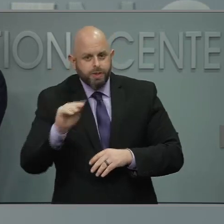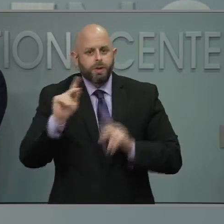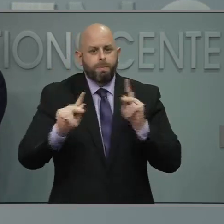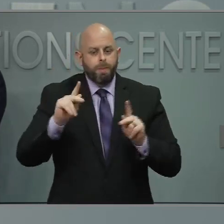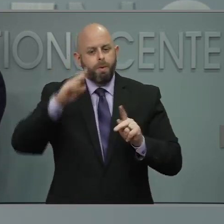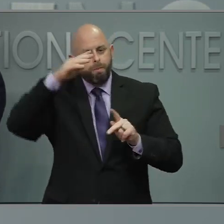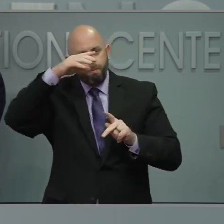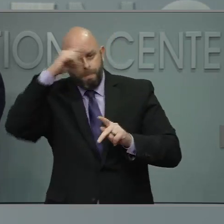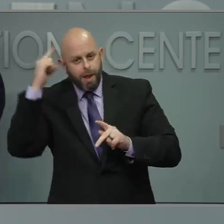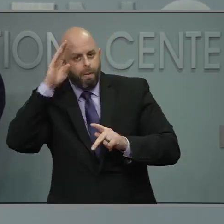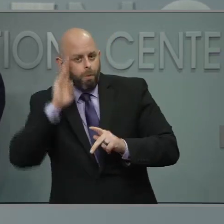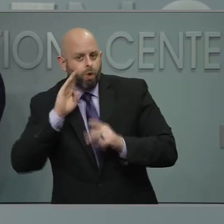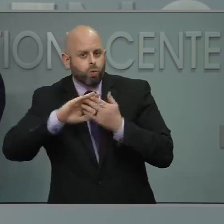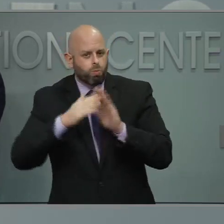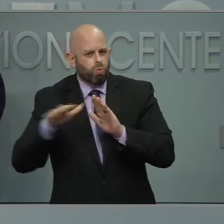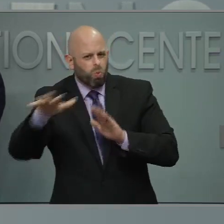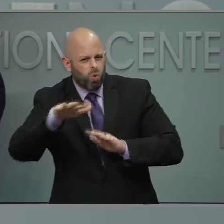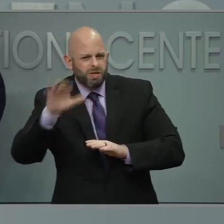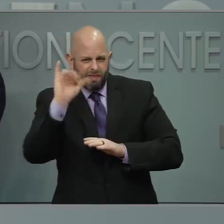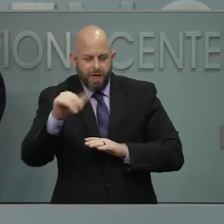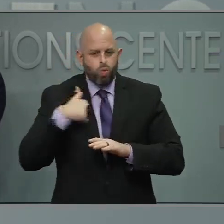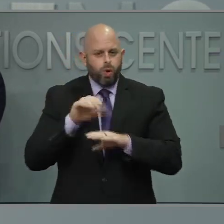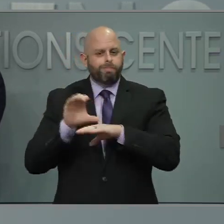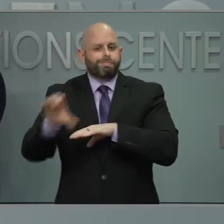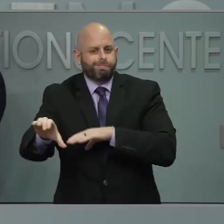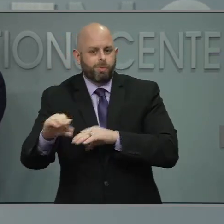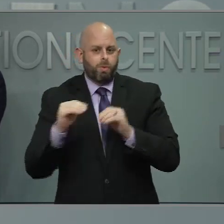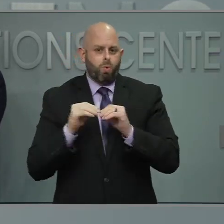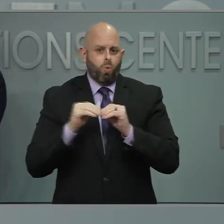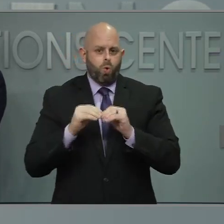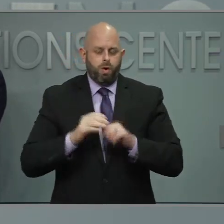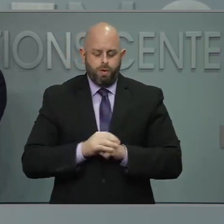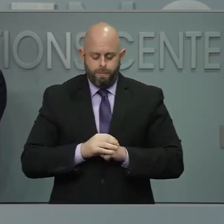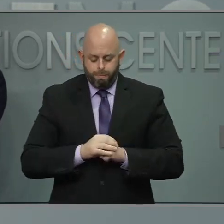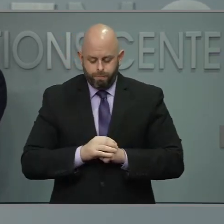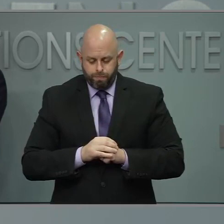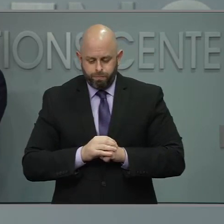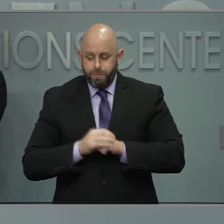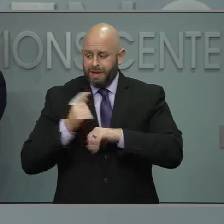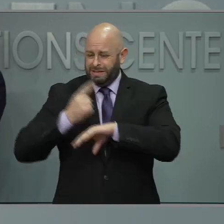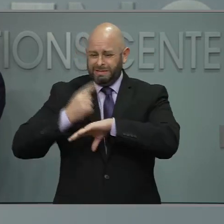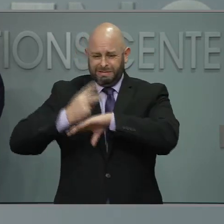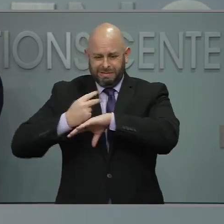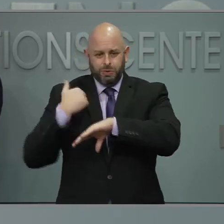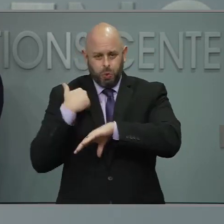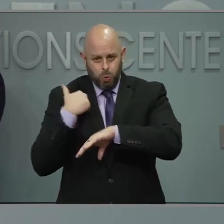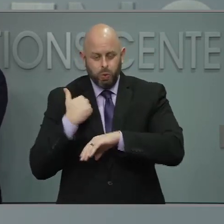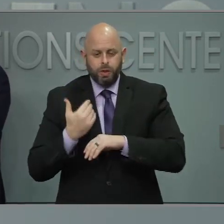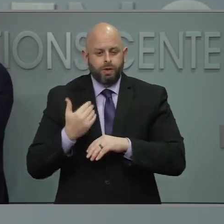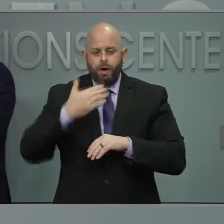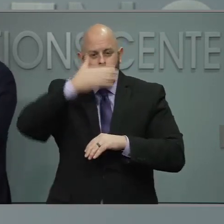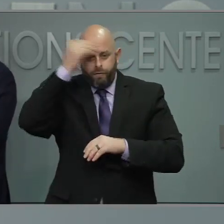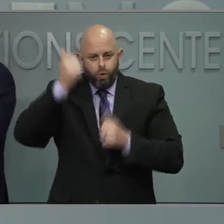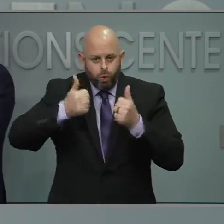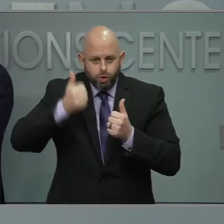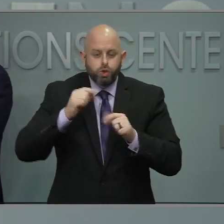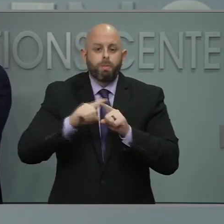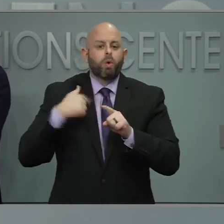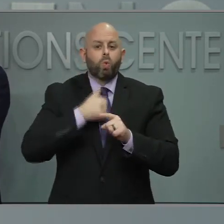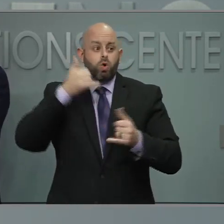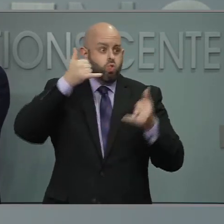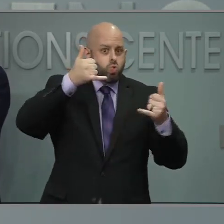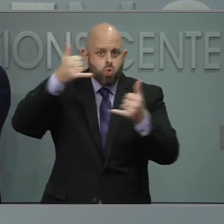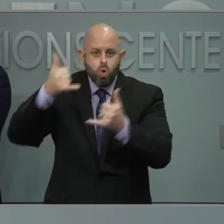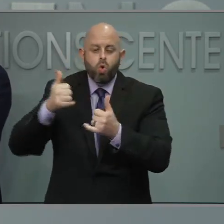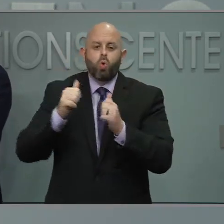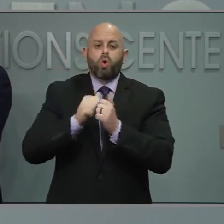our team just yesterday, maybe it was the day before, the days are running together, but had a call with all of our vaccinating